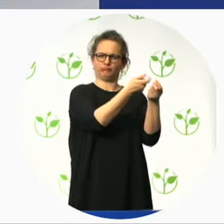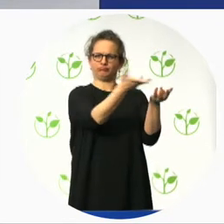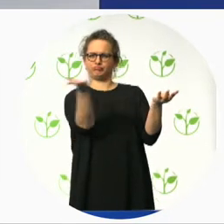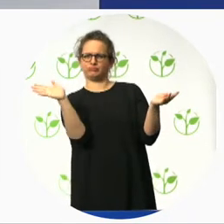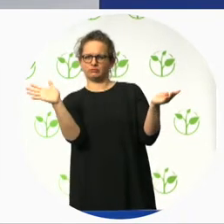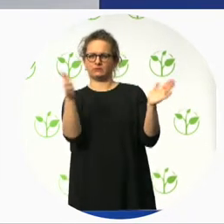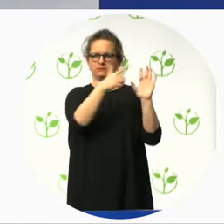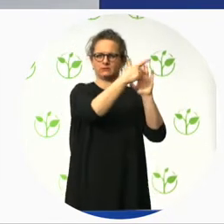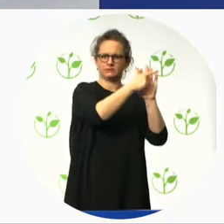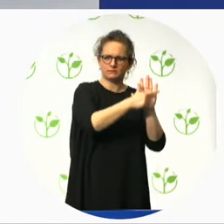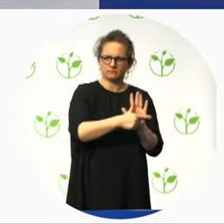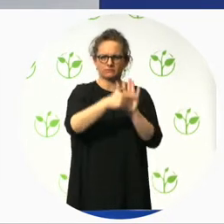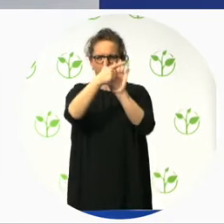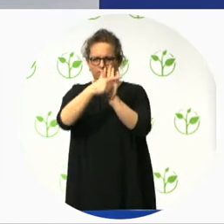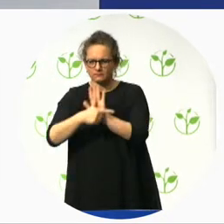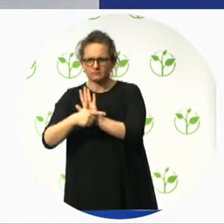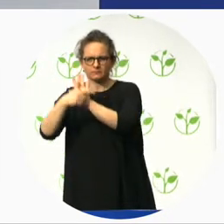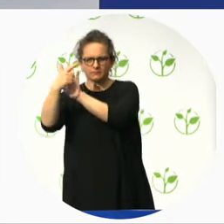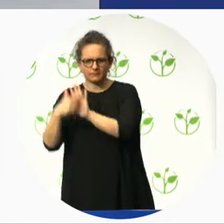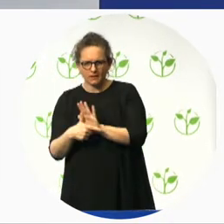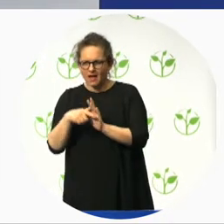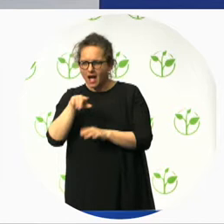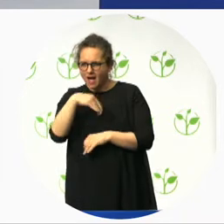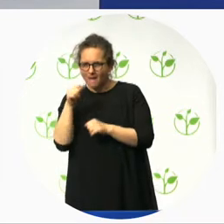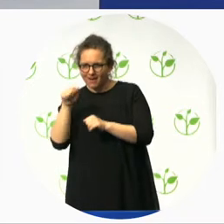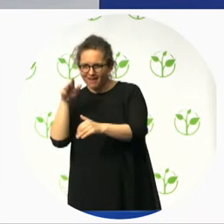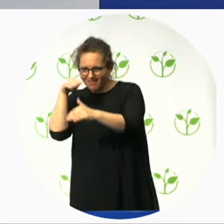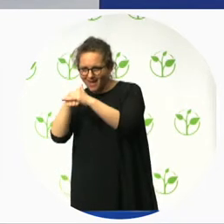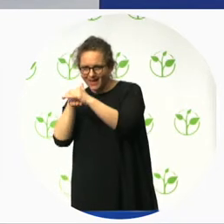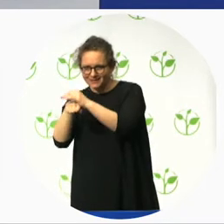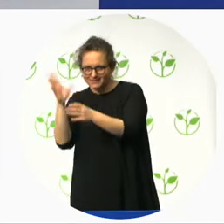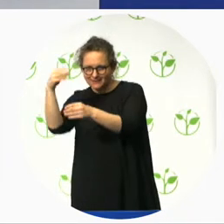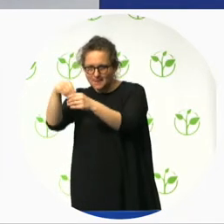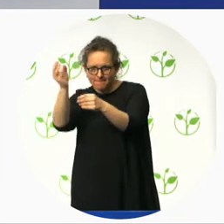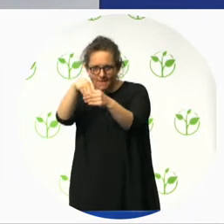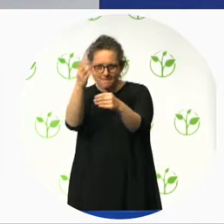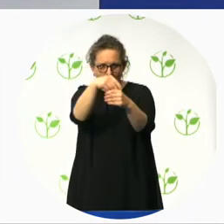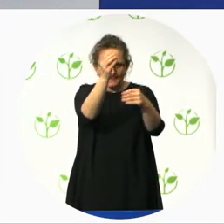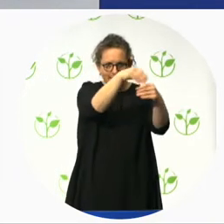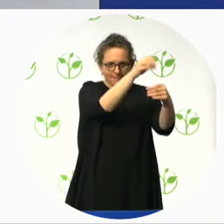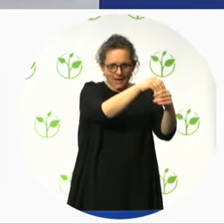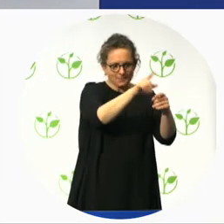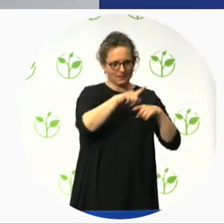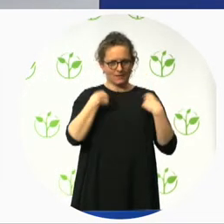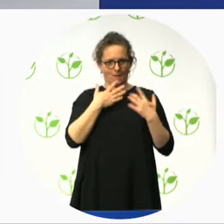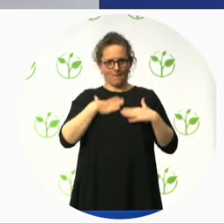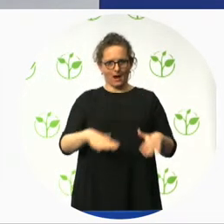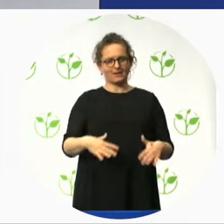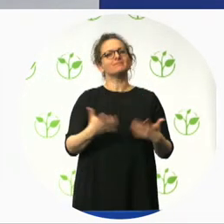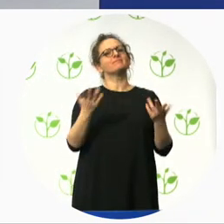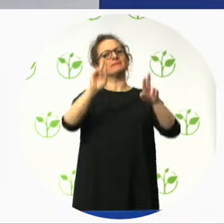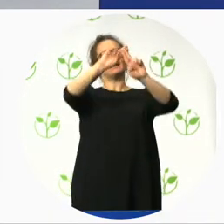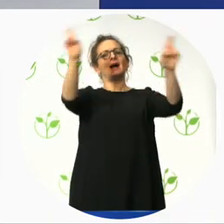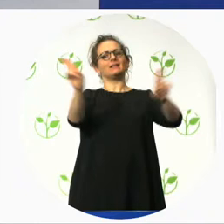I just wanted to touch on those recognizing that we are an international organization based in Canada and